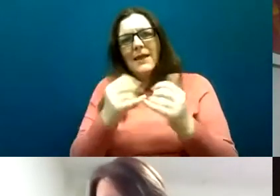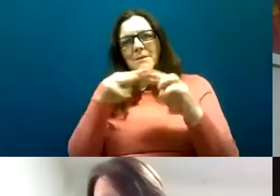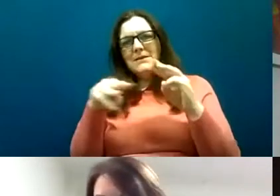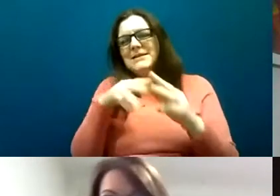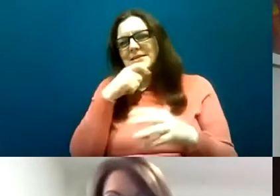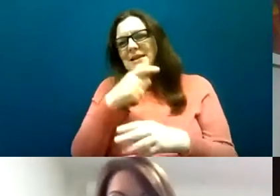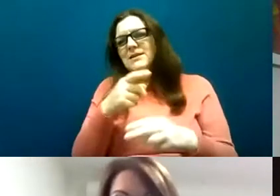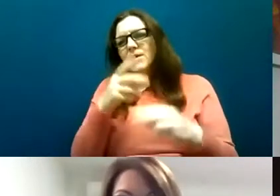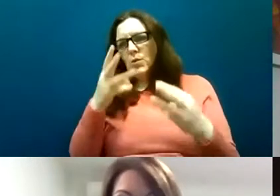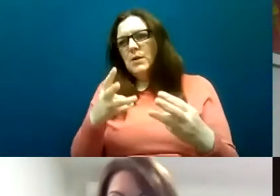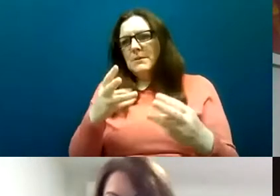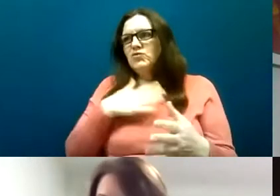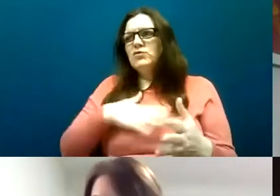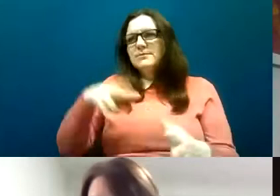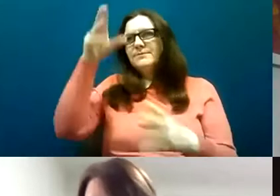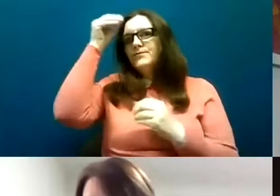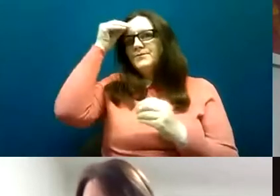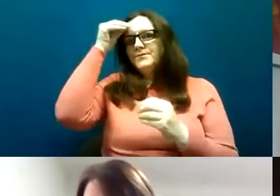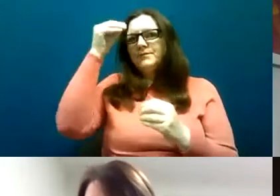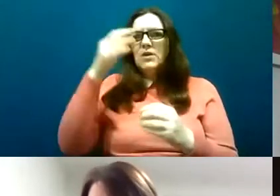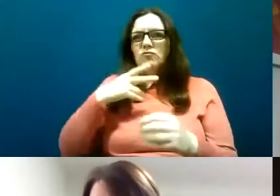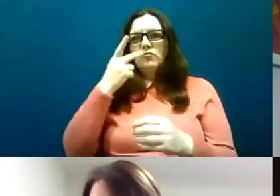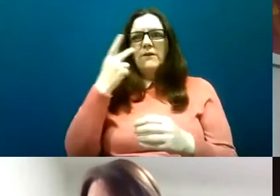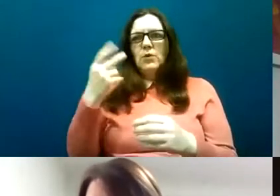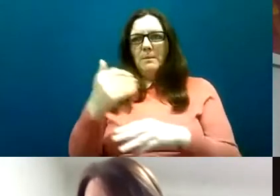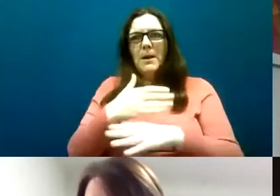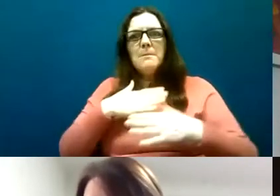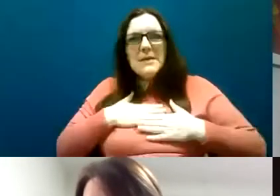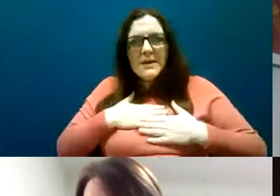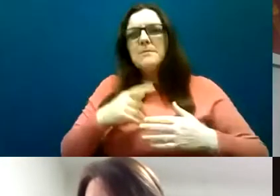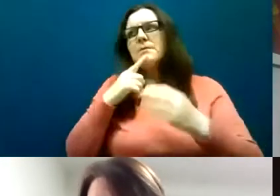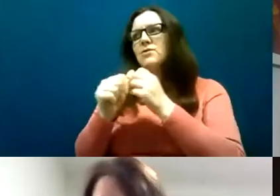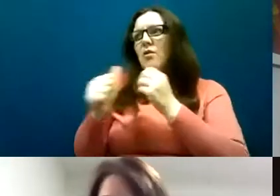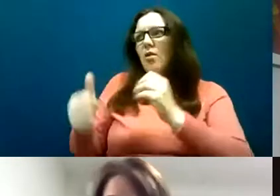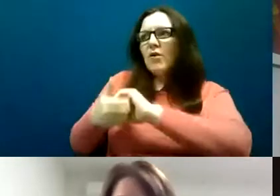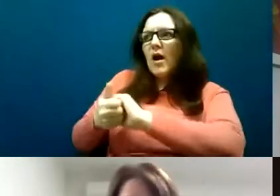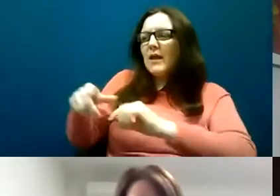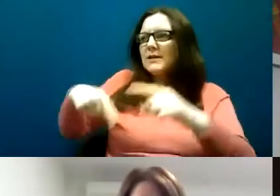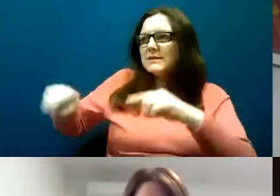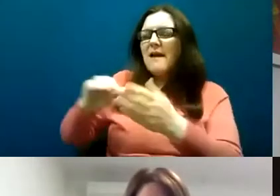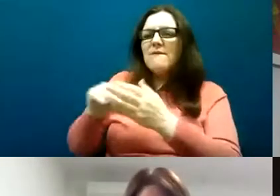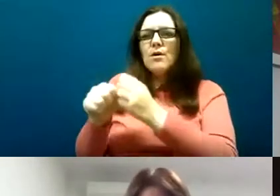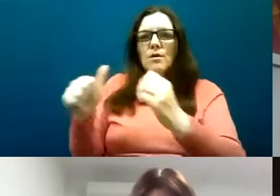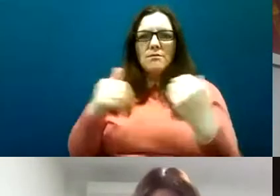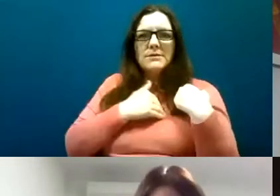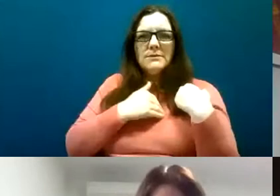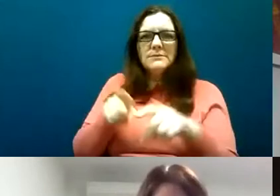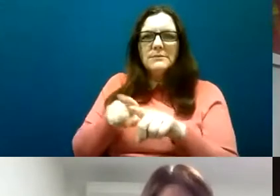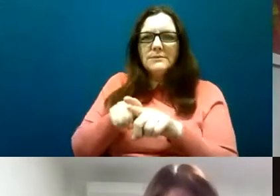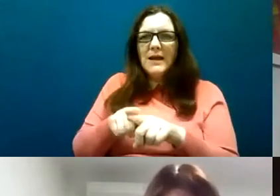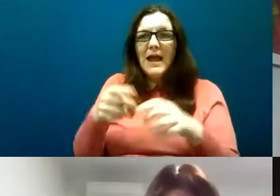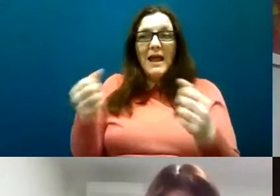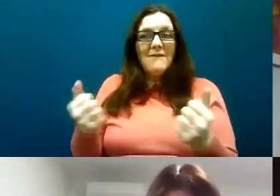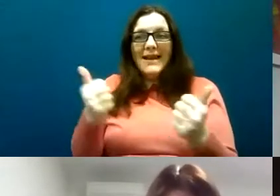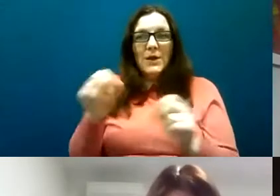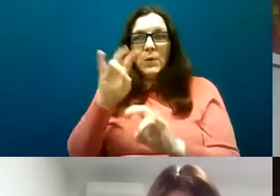and not just reviewed by me but by colleagues with other responsibilities as well so if there are any questions in the